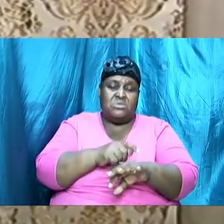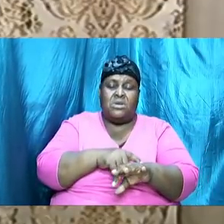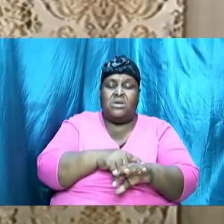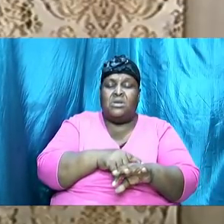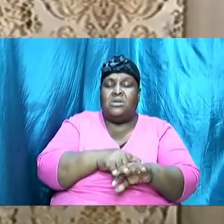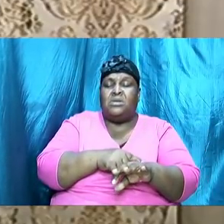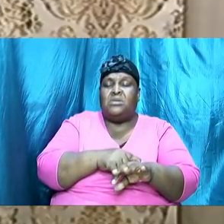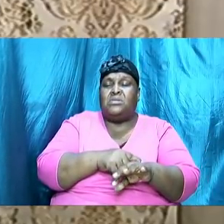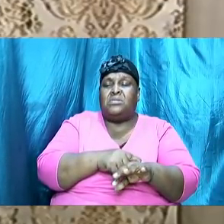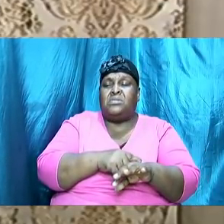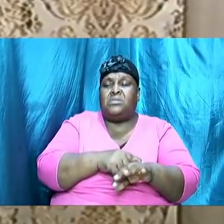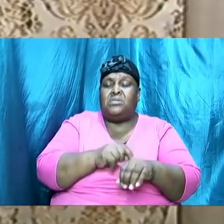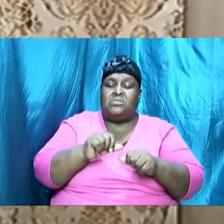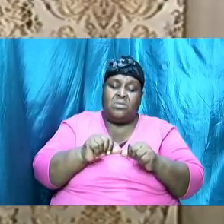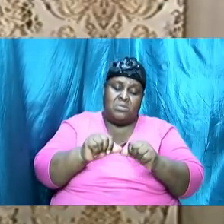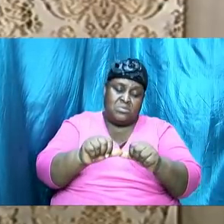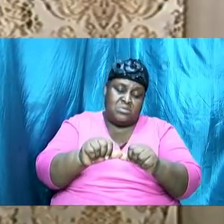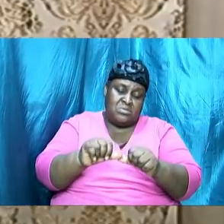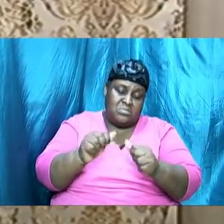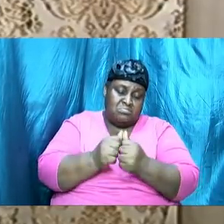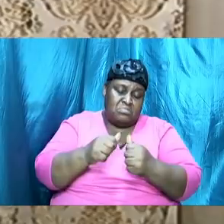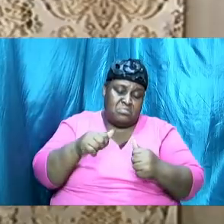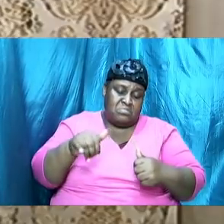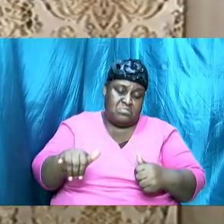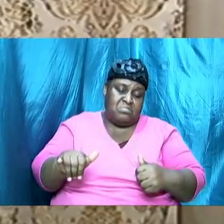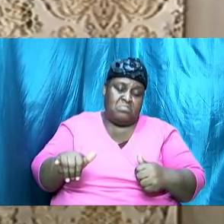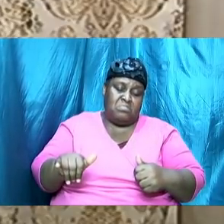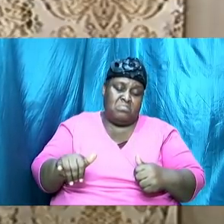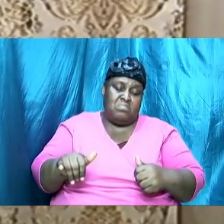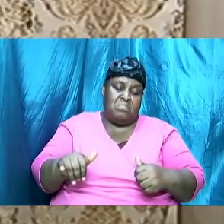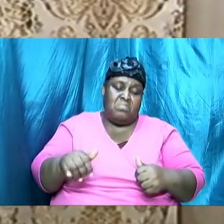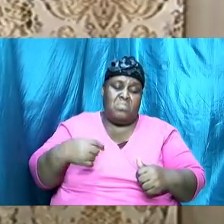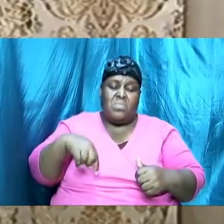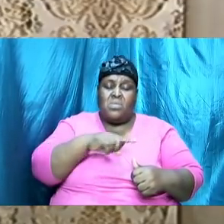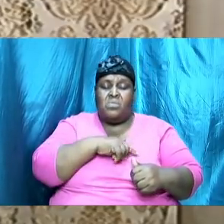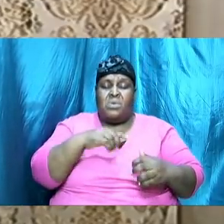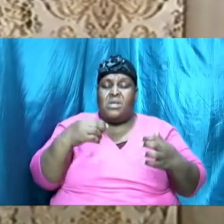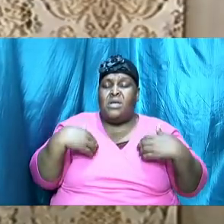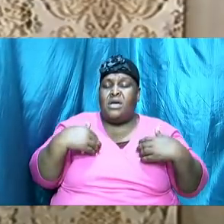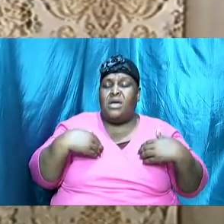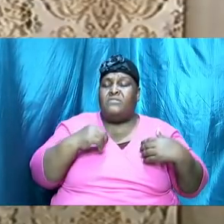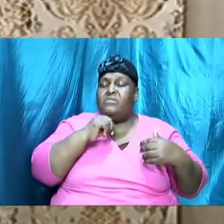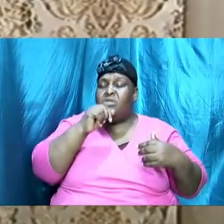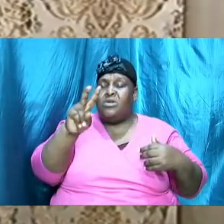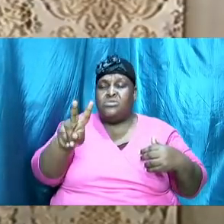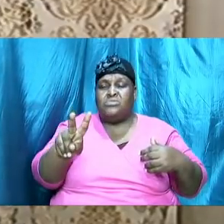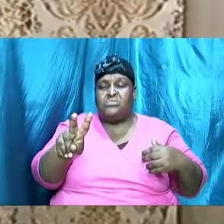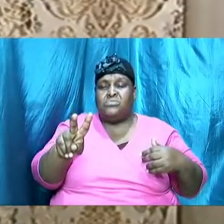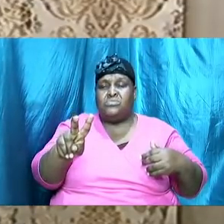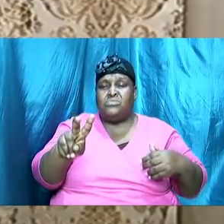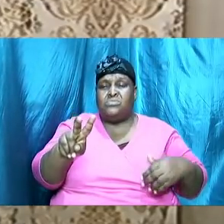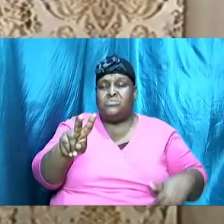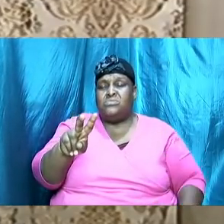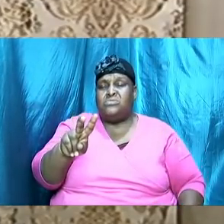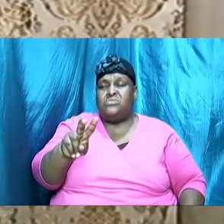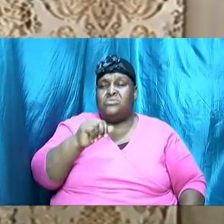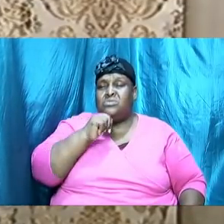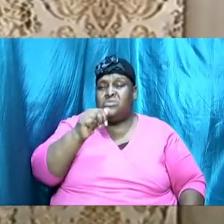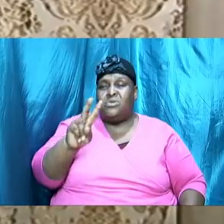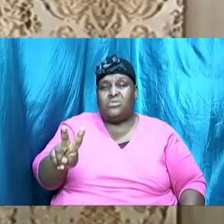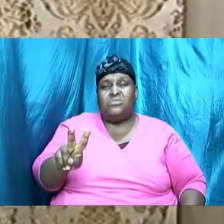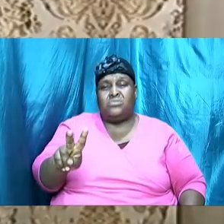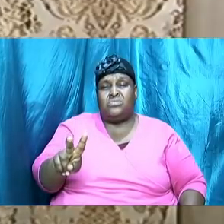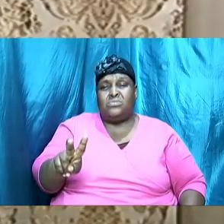months, and we continue with that, and then we will have not two, I'm sorry, not two,